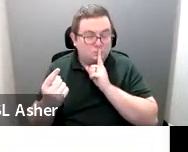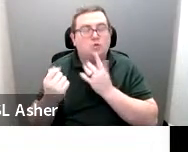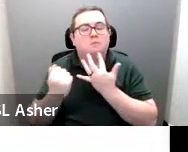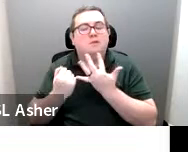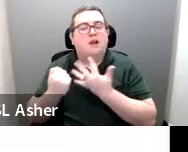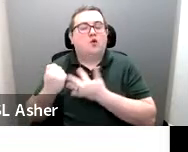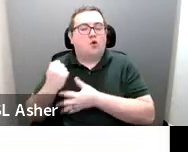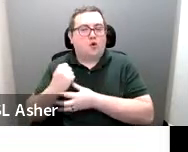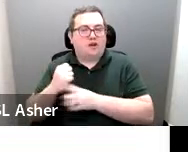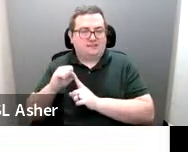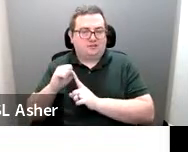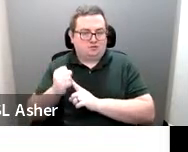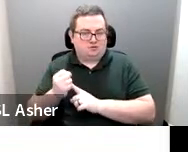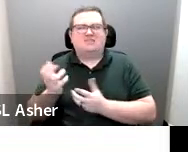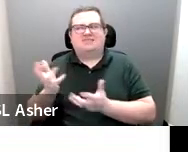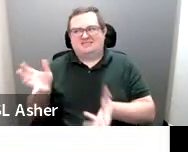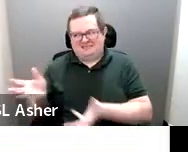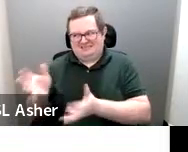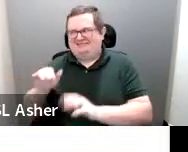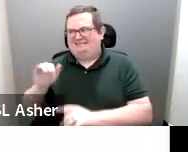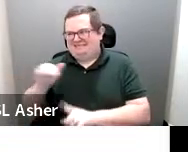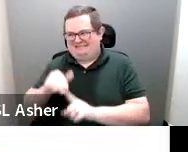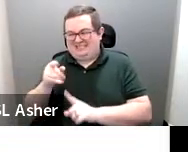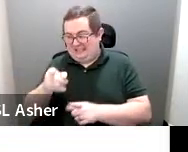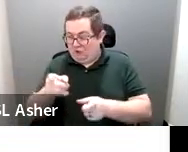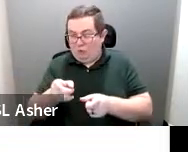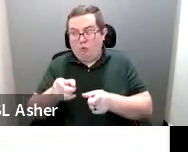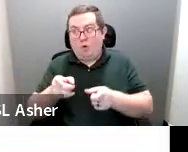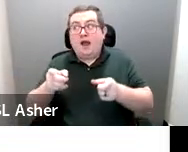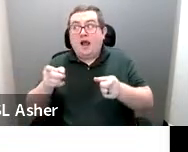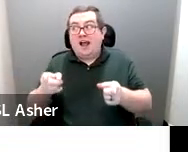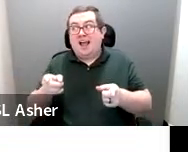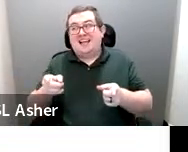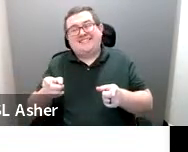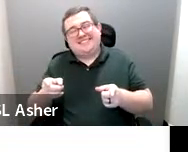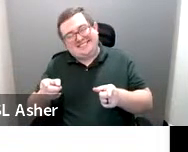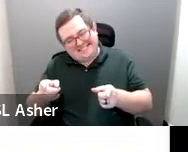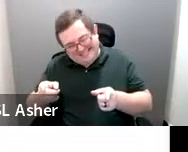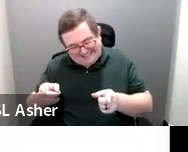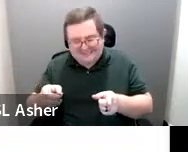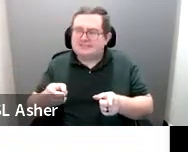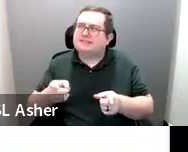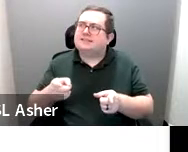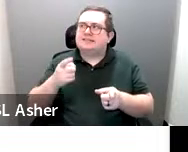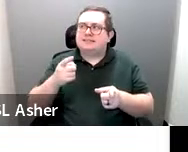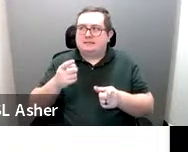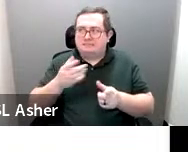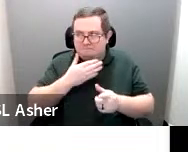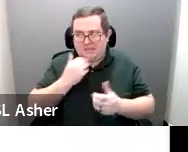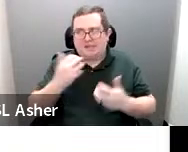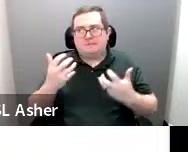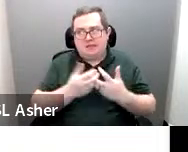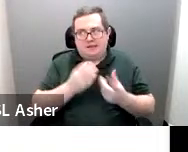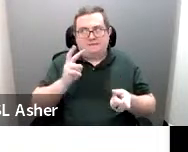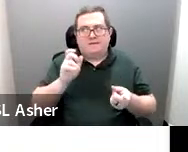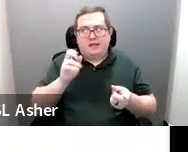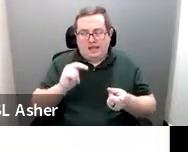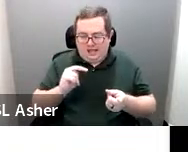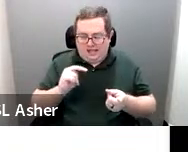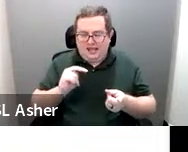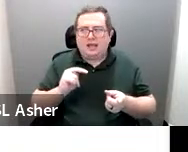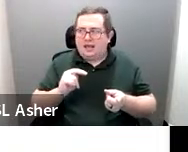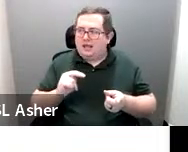situation in which we want to let people know that this wider space that has the room to deploy a ramp is designed for vans